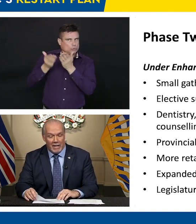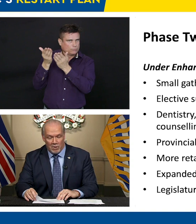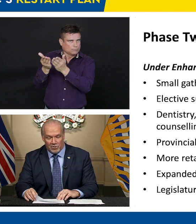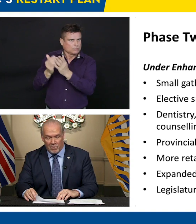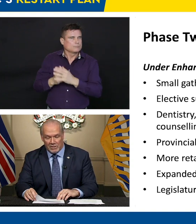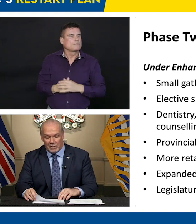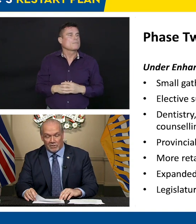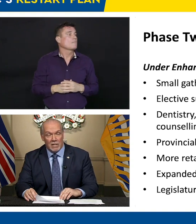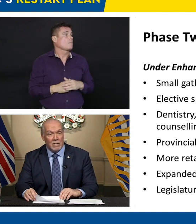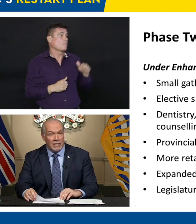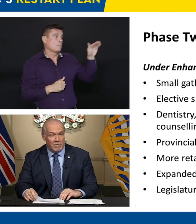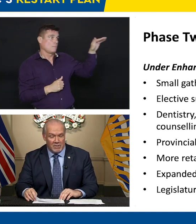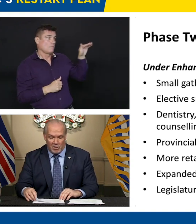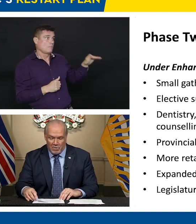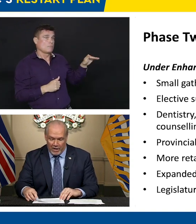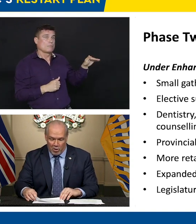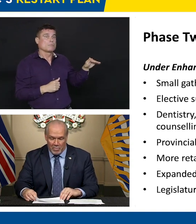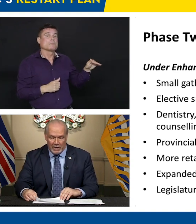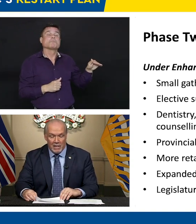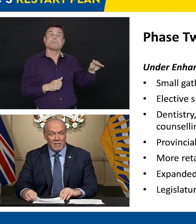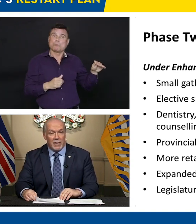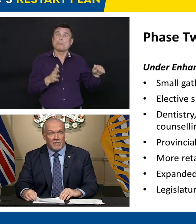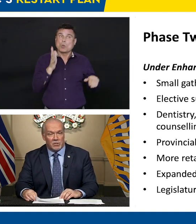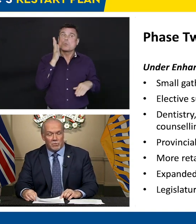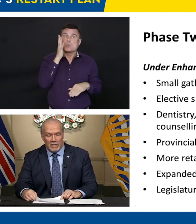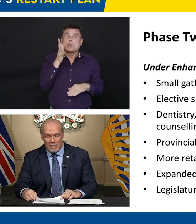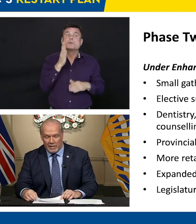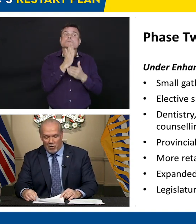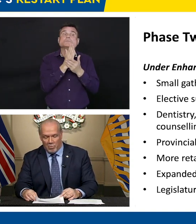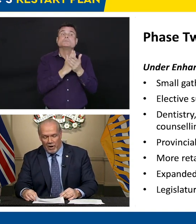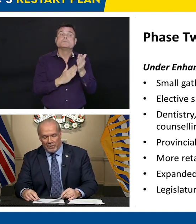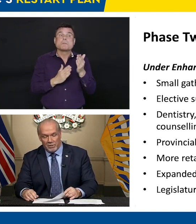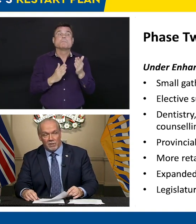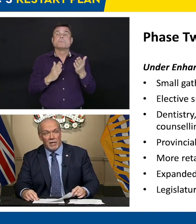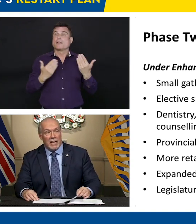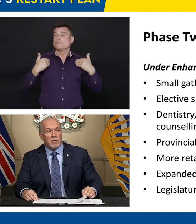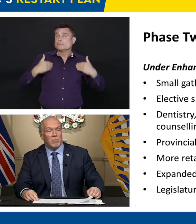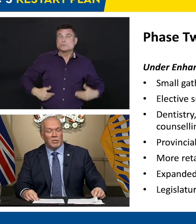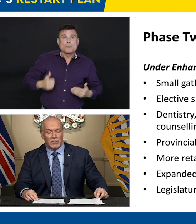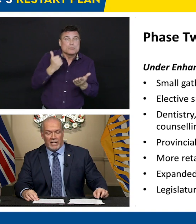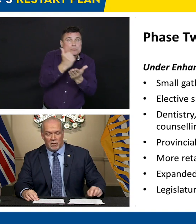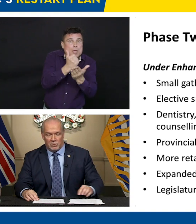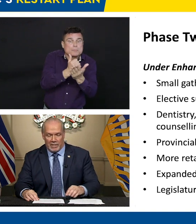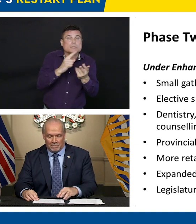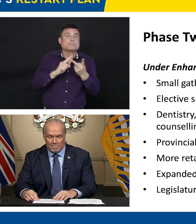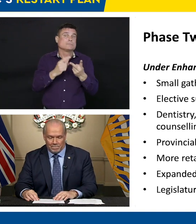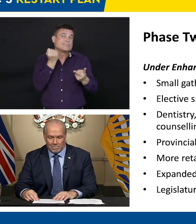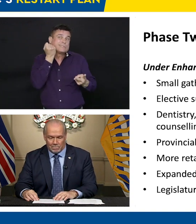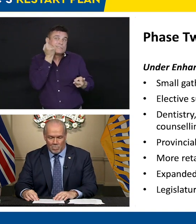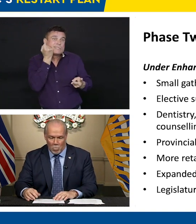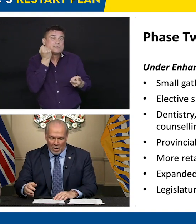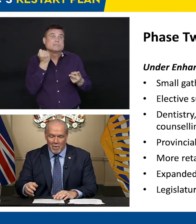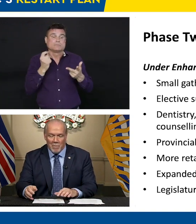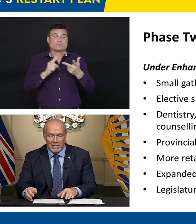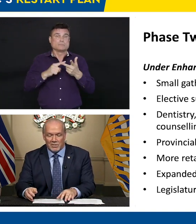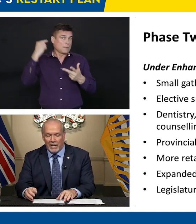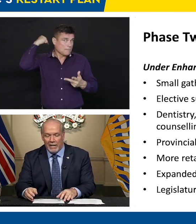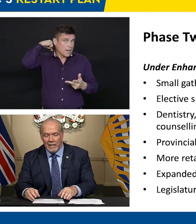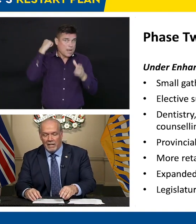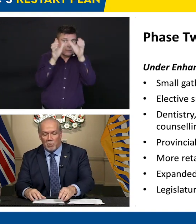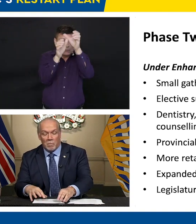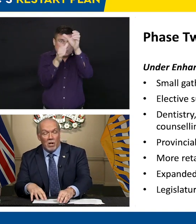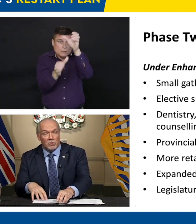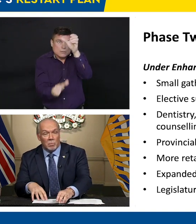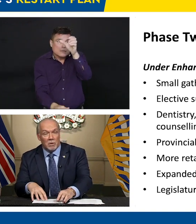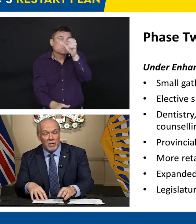regulated health services like physiotherapy, dentistry, chiropractors, and in-person counseling. I'm happy to